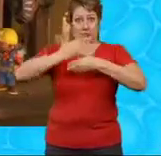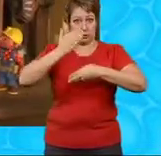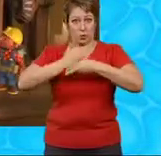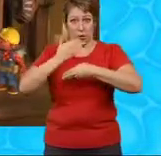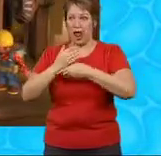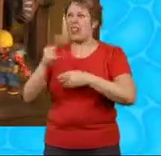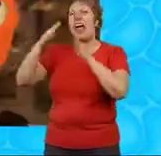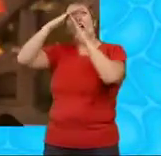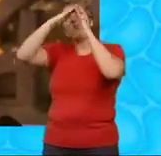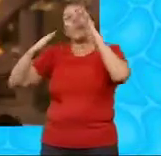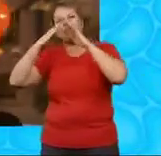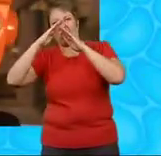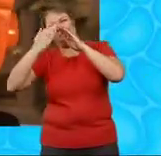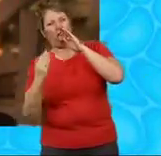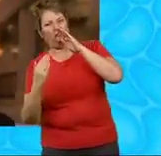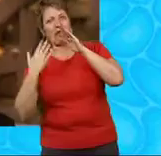loose tiles on the roof